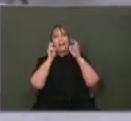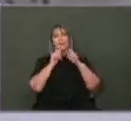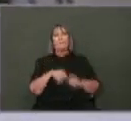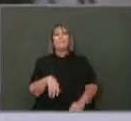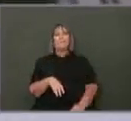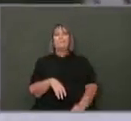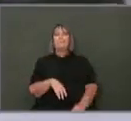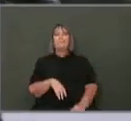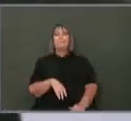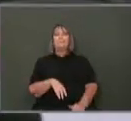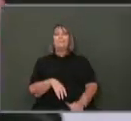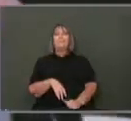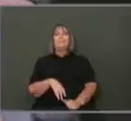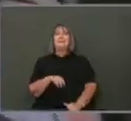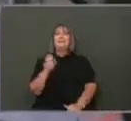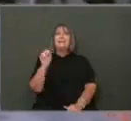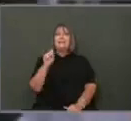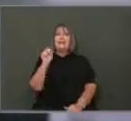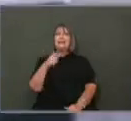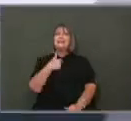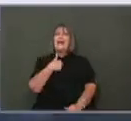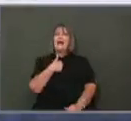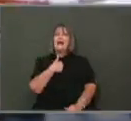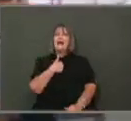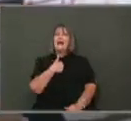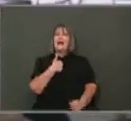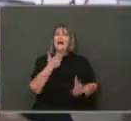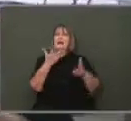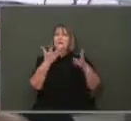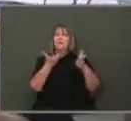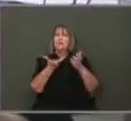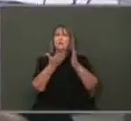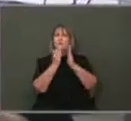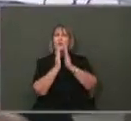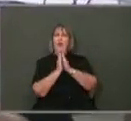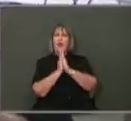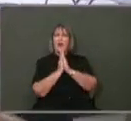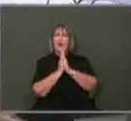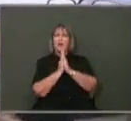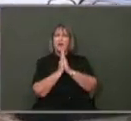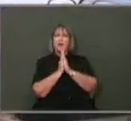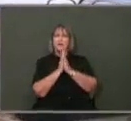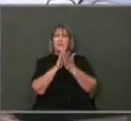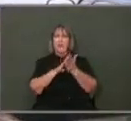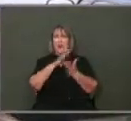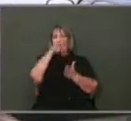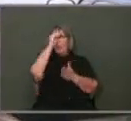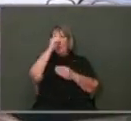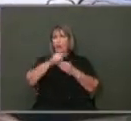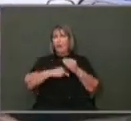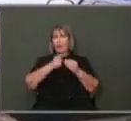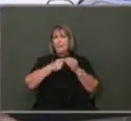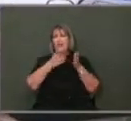Yes. Excuse me. Just wanted to find out, like for streets as an example, you have a